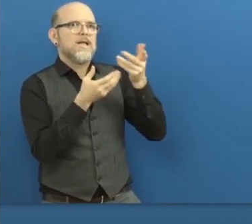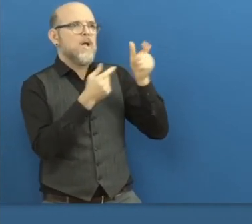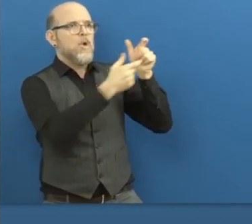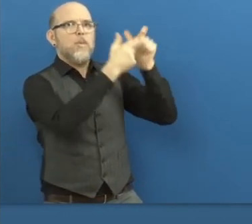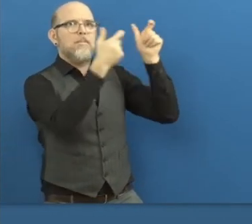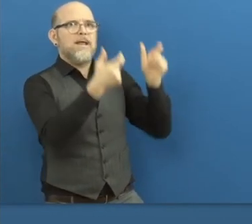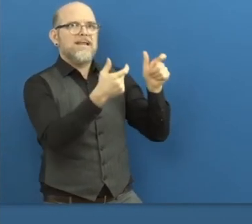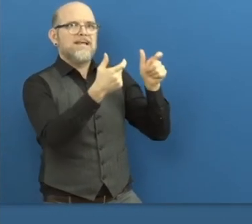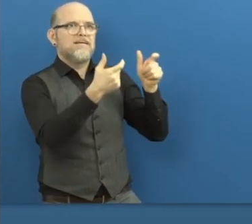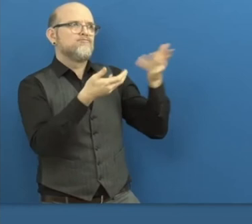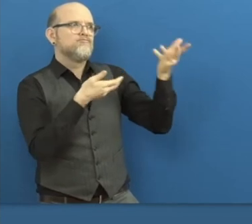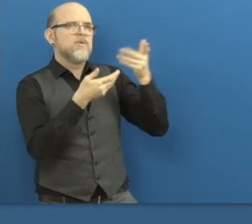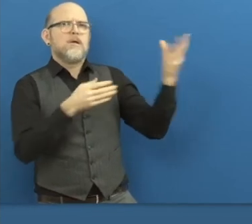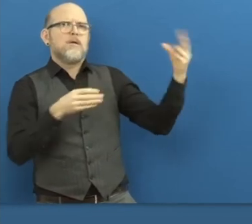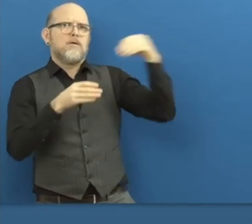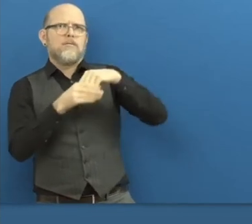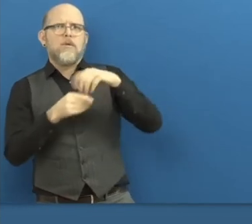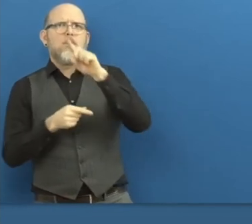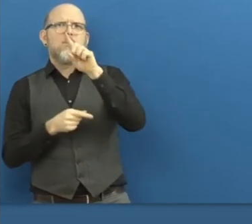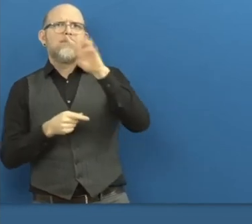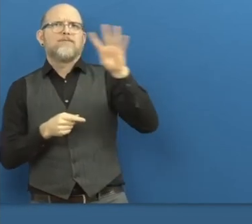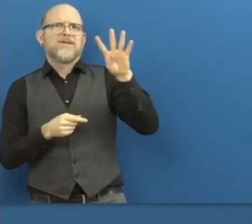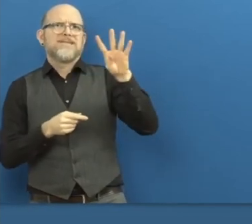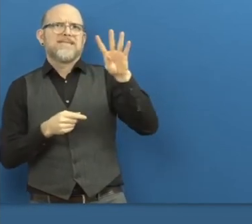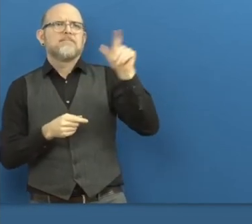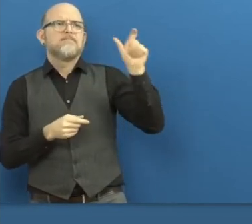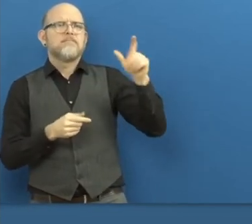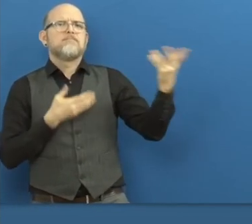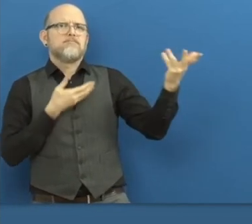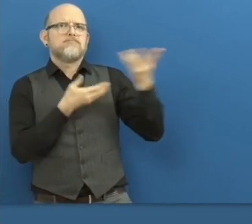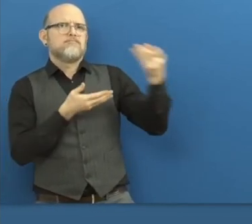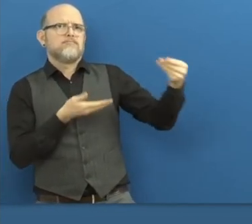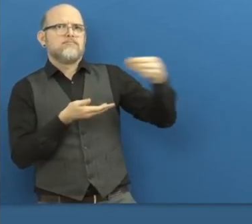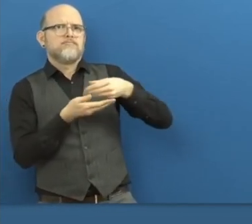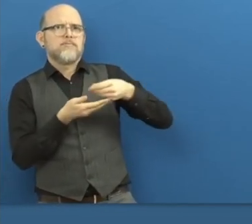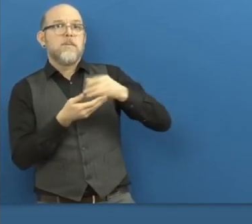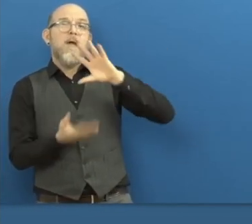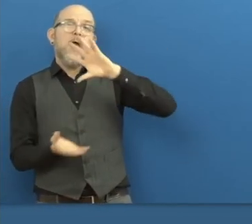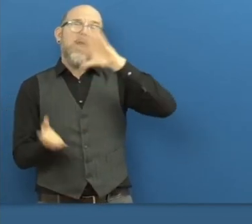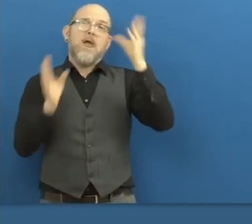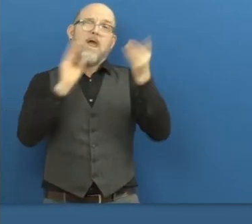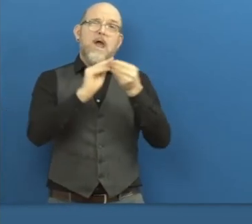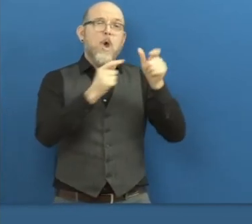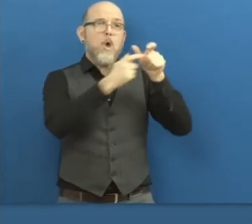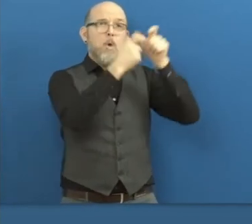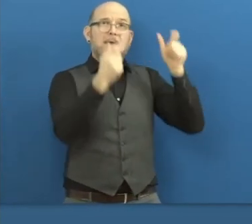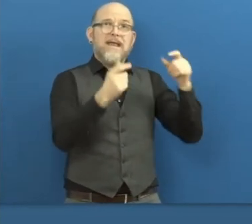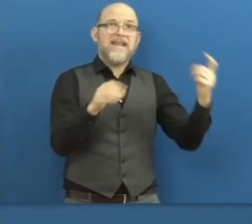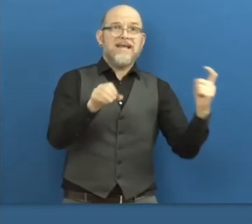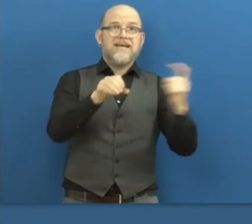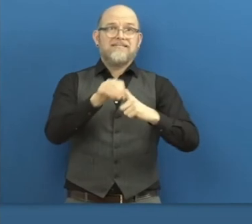on board. And the total number of our users that we have on our platform is so far, we have